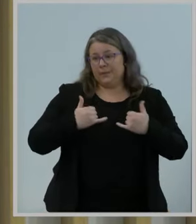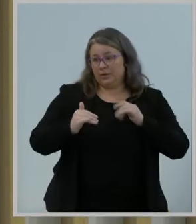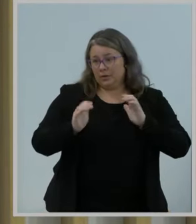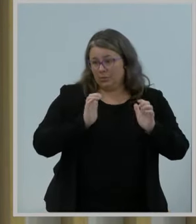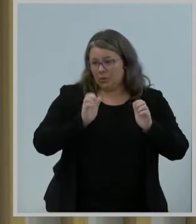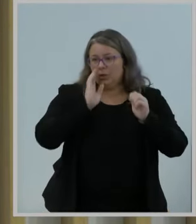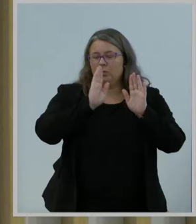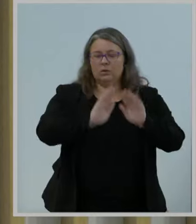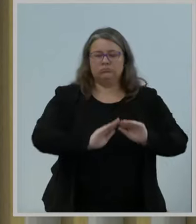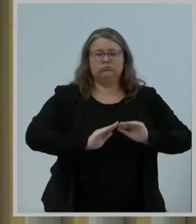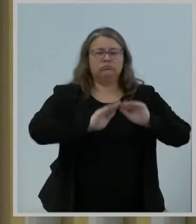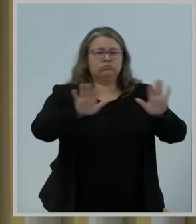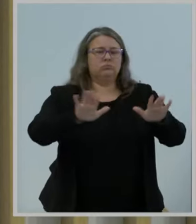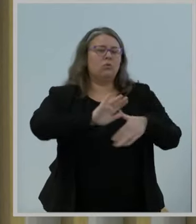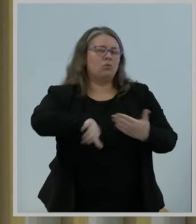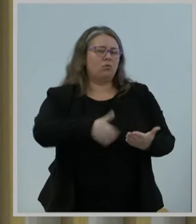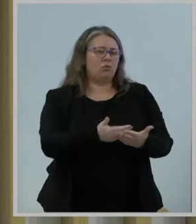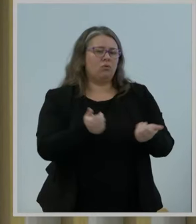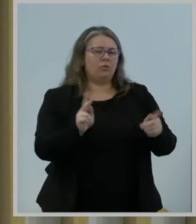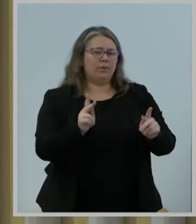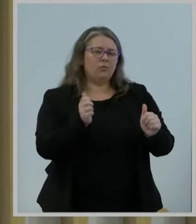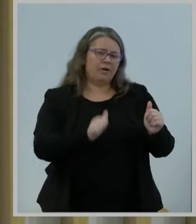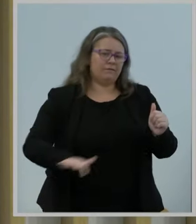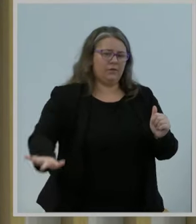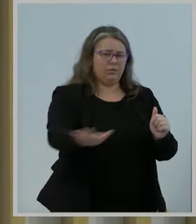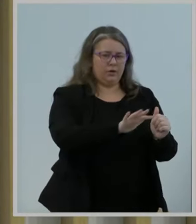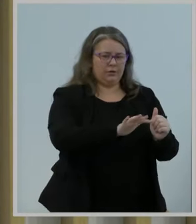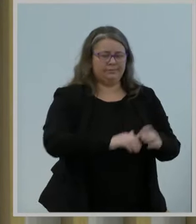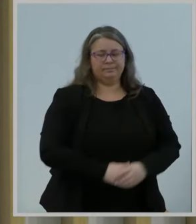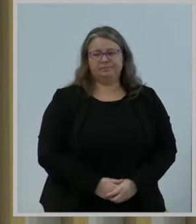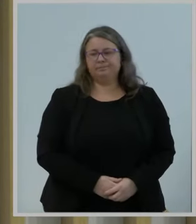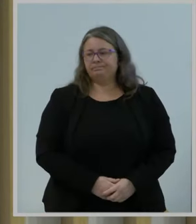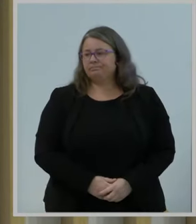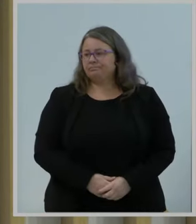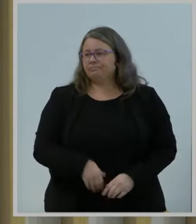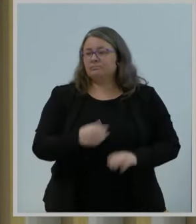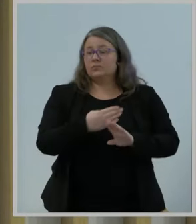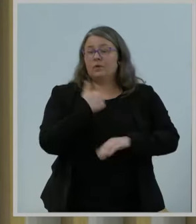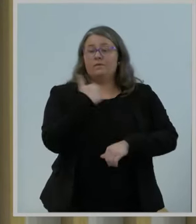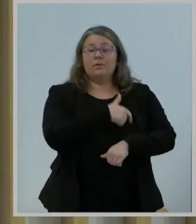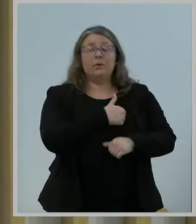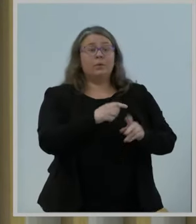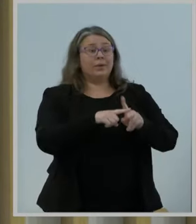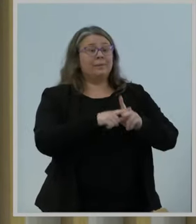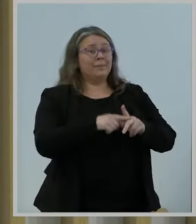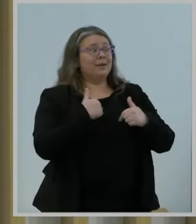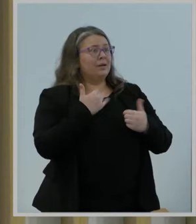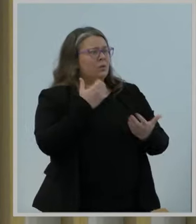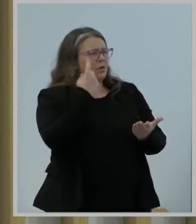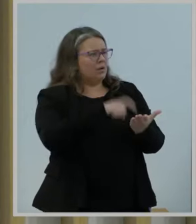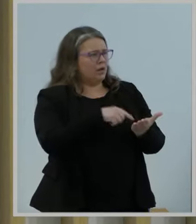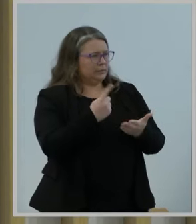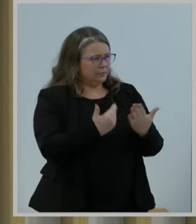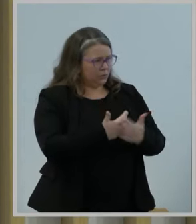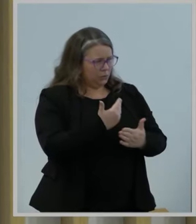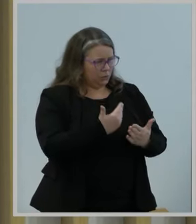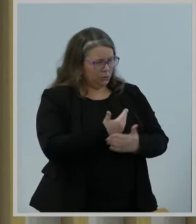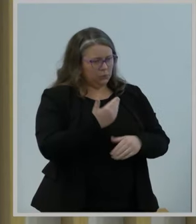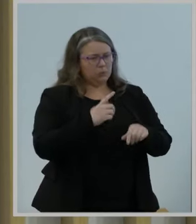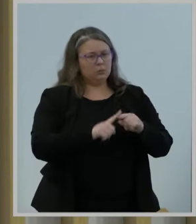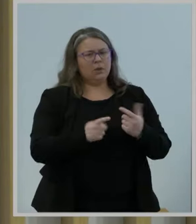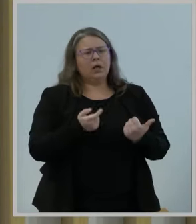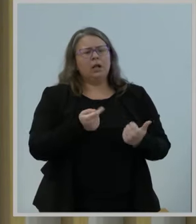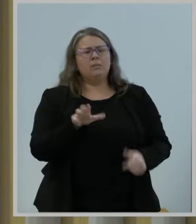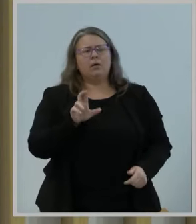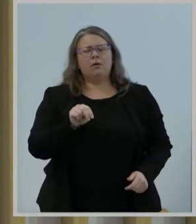And before we get started, I also want to acknowledge something else that's new, but is unnerving. And that's the situation in the Middle East.